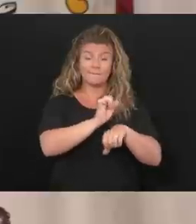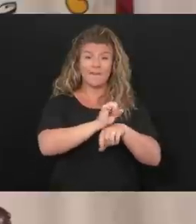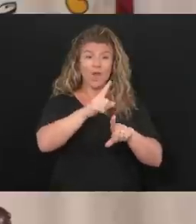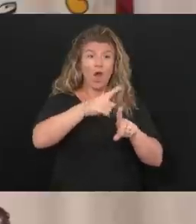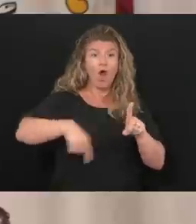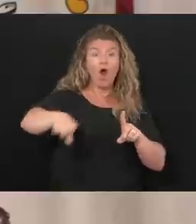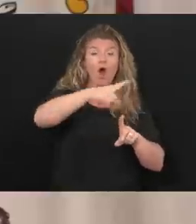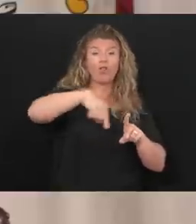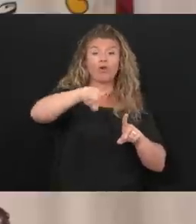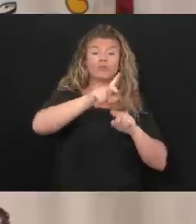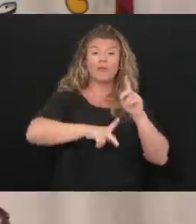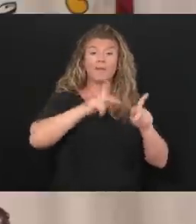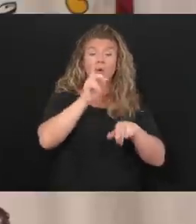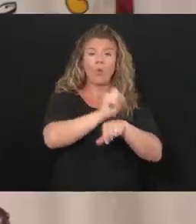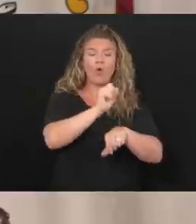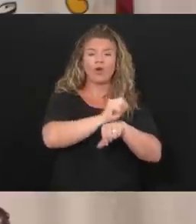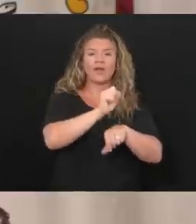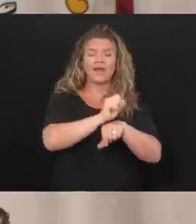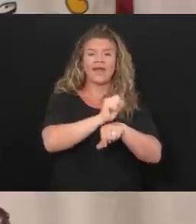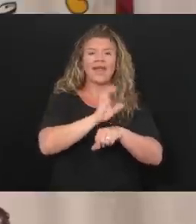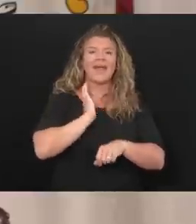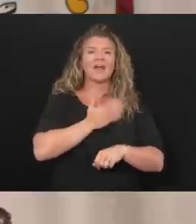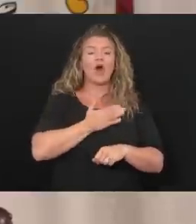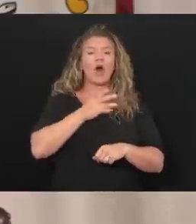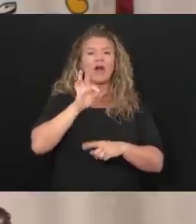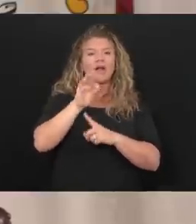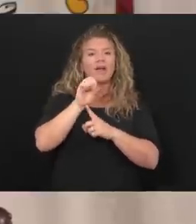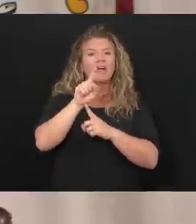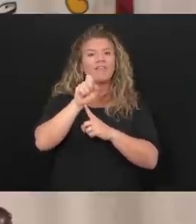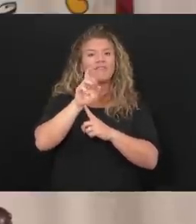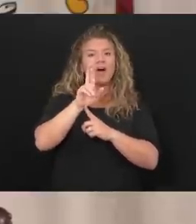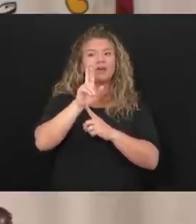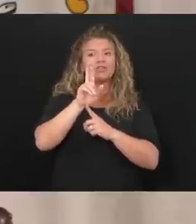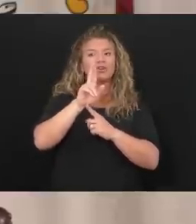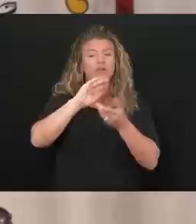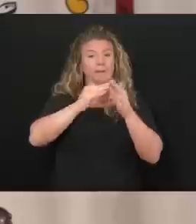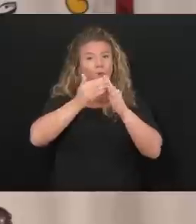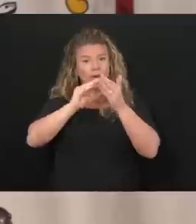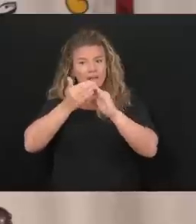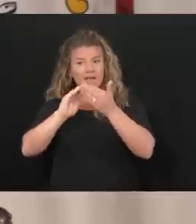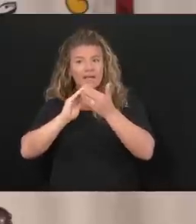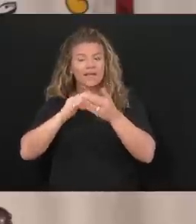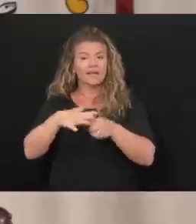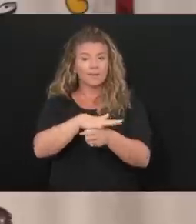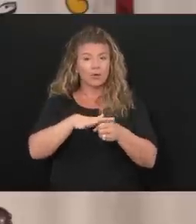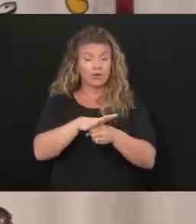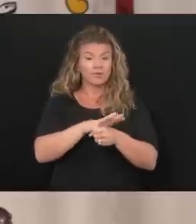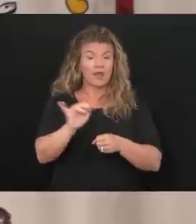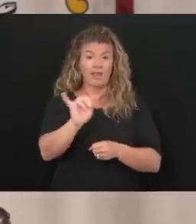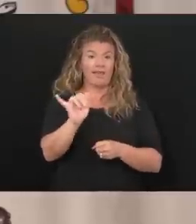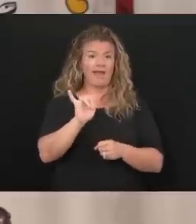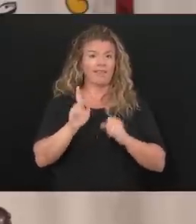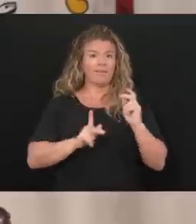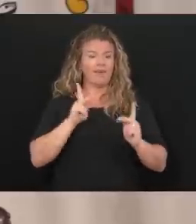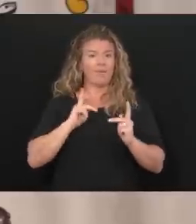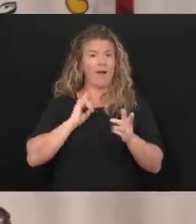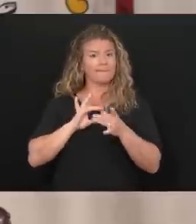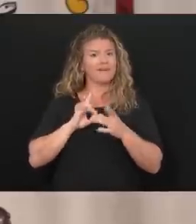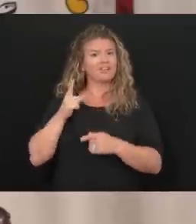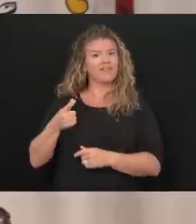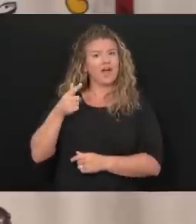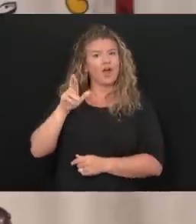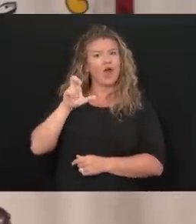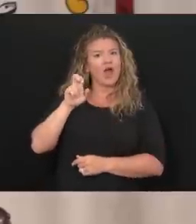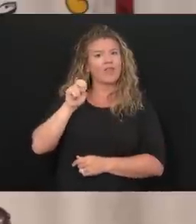those that are working in our foster care communities, like the people that I just mentioned at the Greenbire Valley